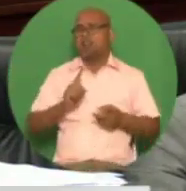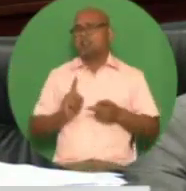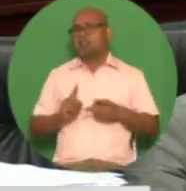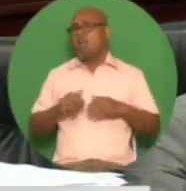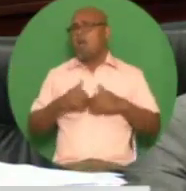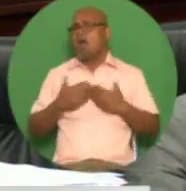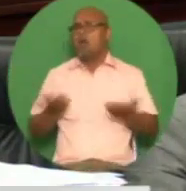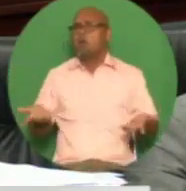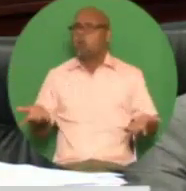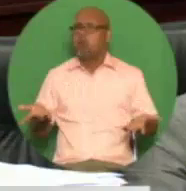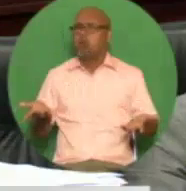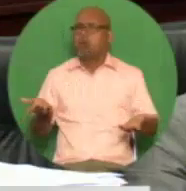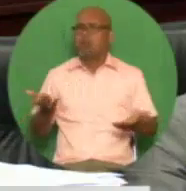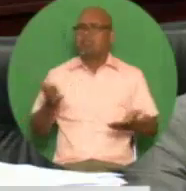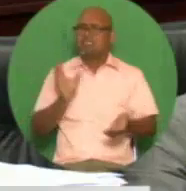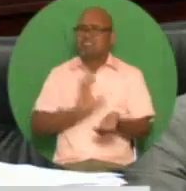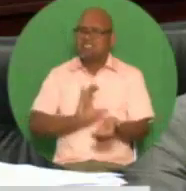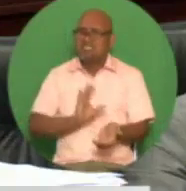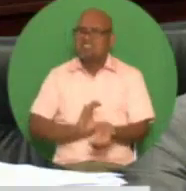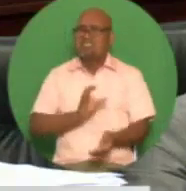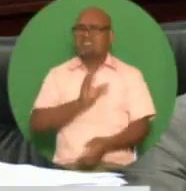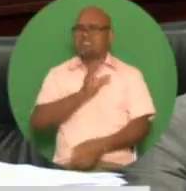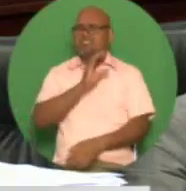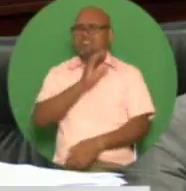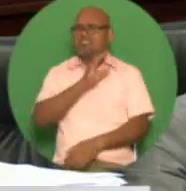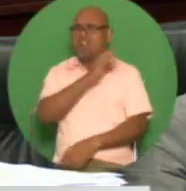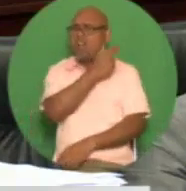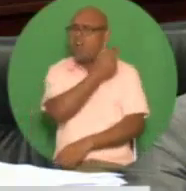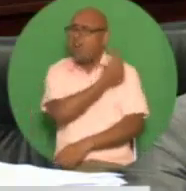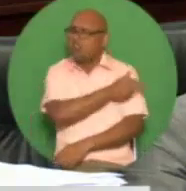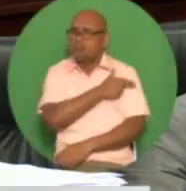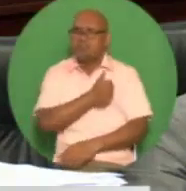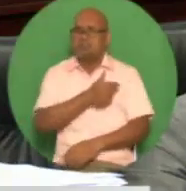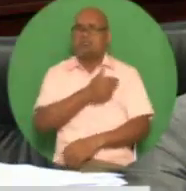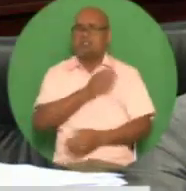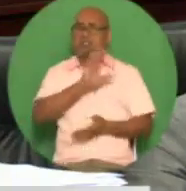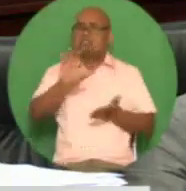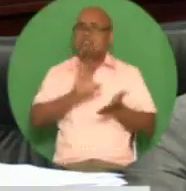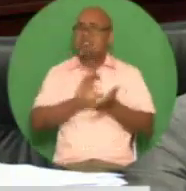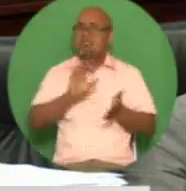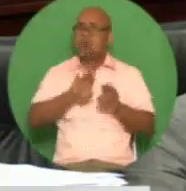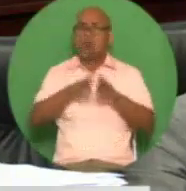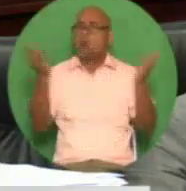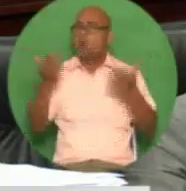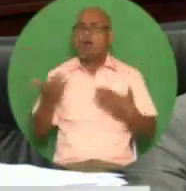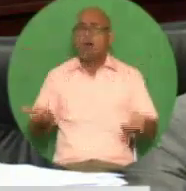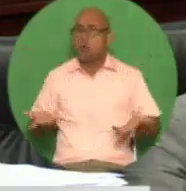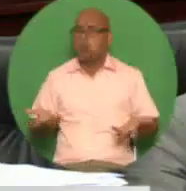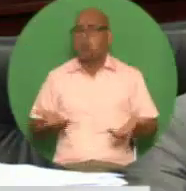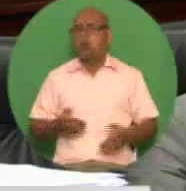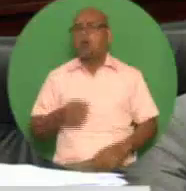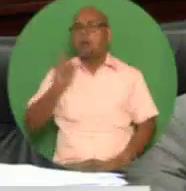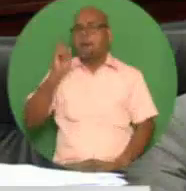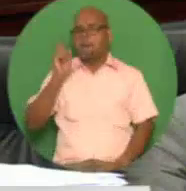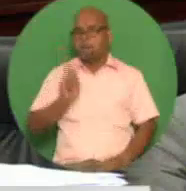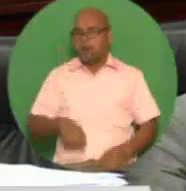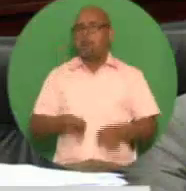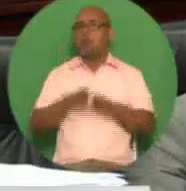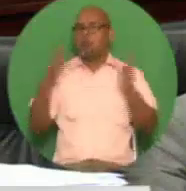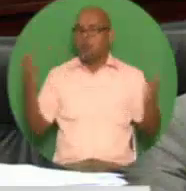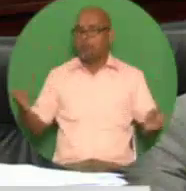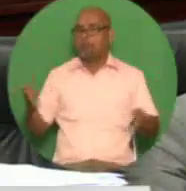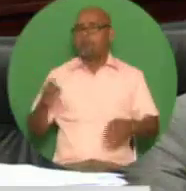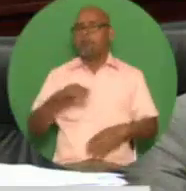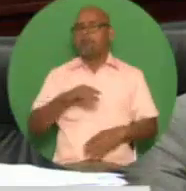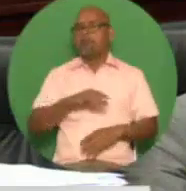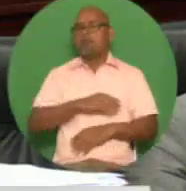located in remote areas open on a 24 7 24 hour seven day basis in an effort to deal with community